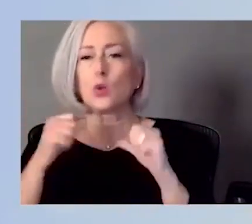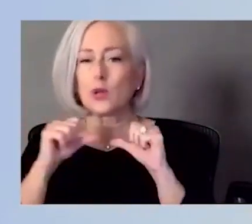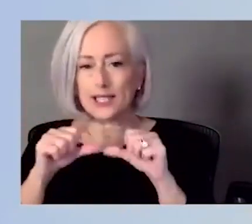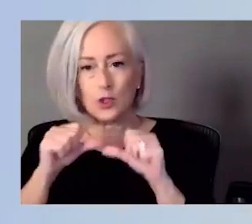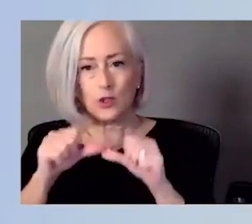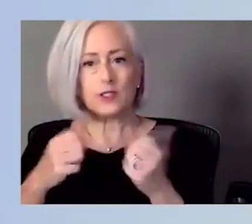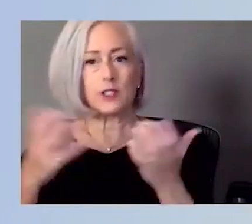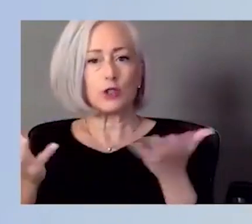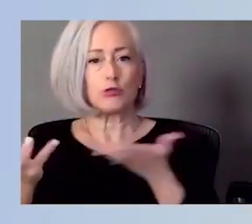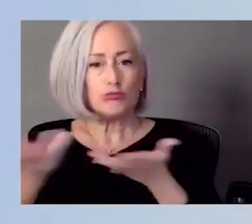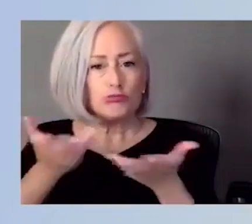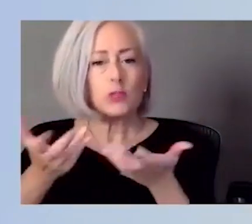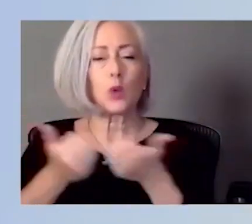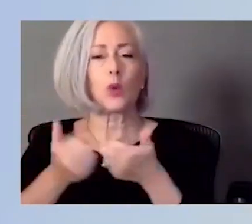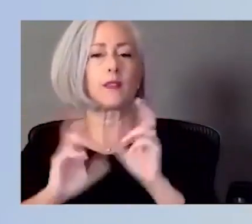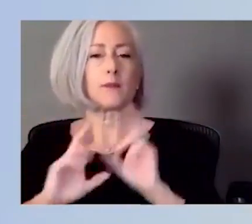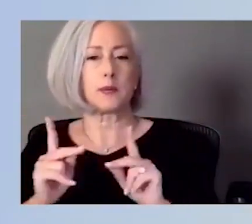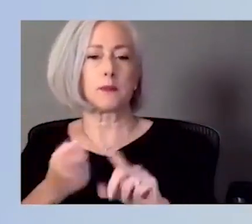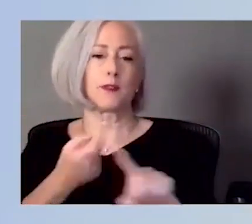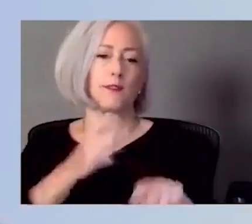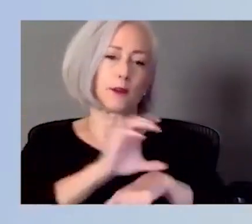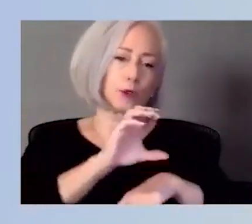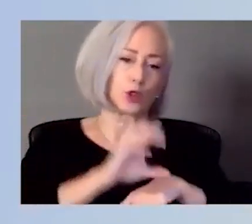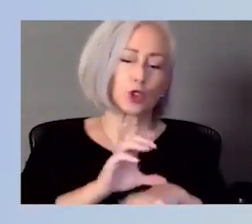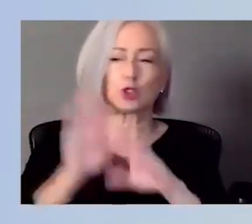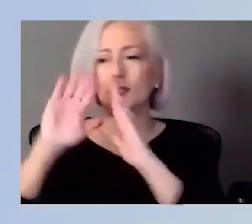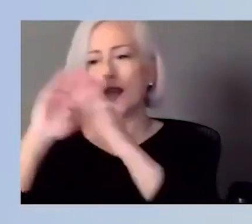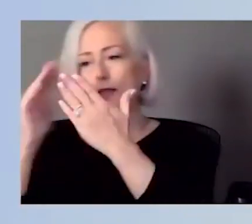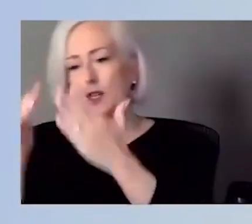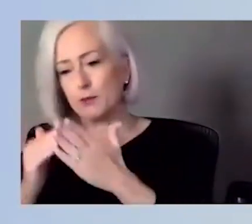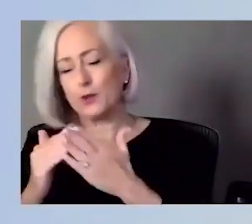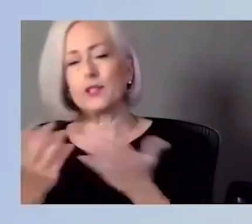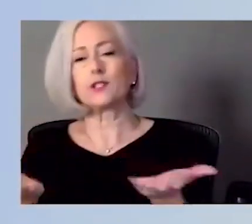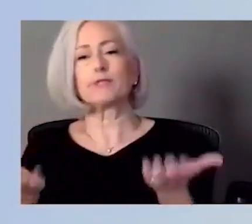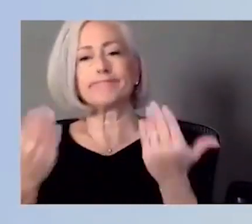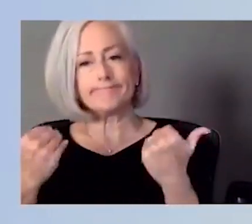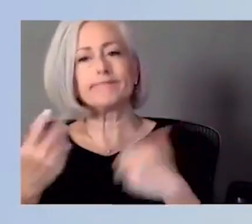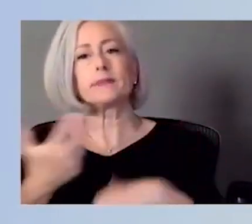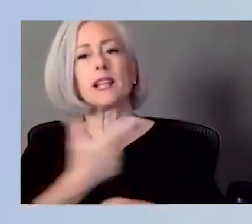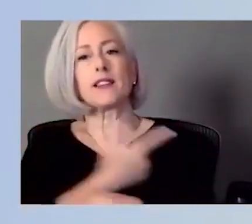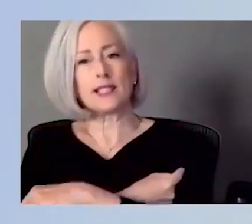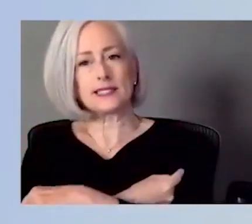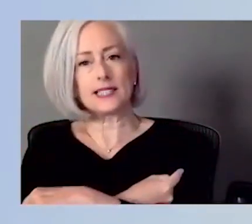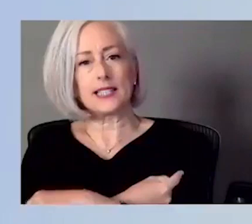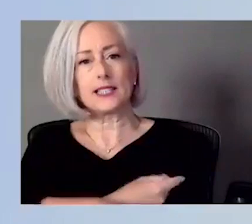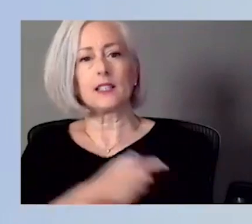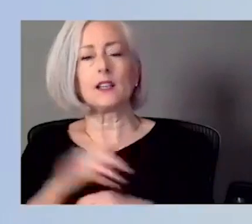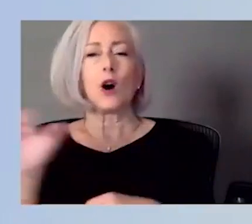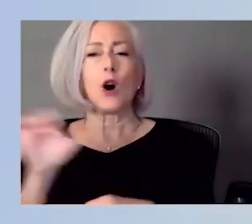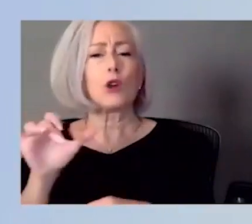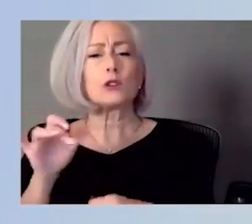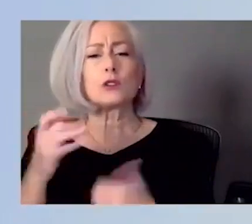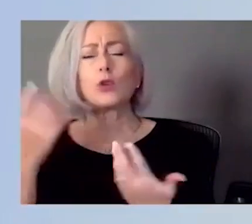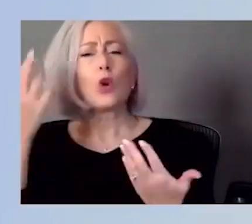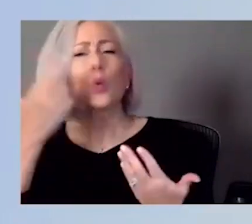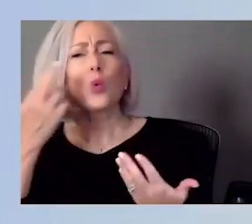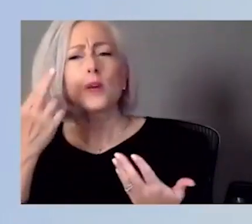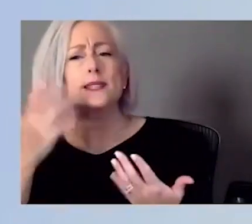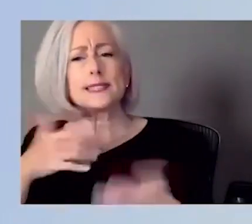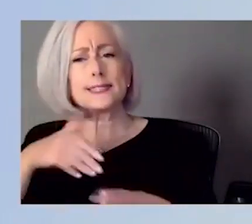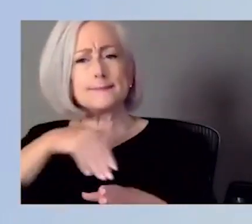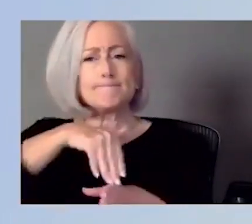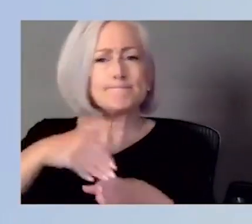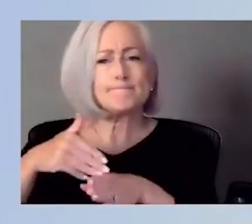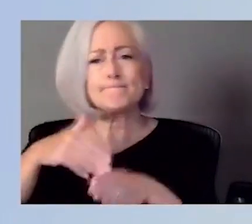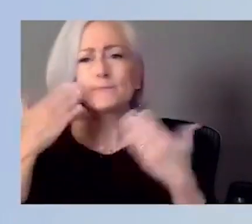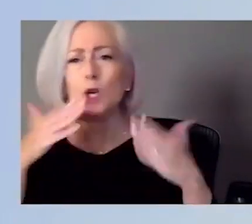churches and folks in our communities. And then finally, we want to address the hesitancy. What is causing that? Why is that fear there?